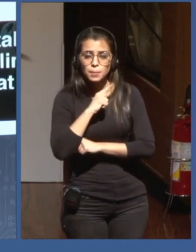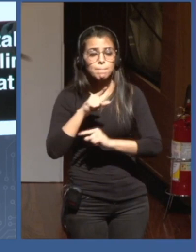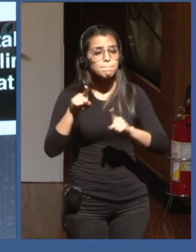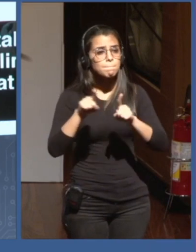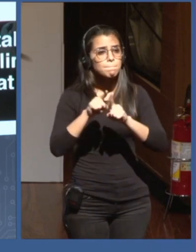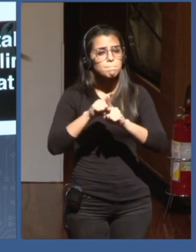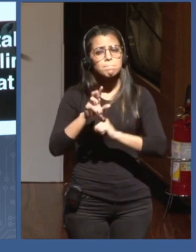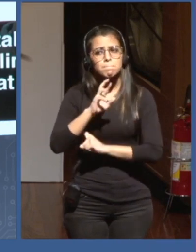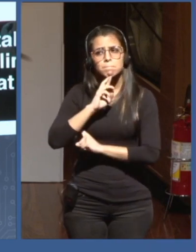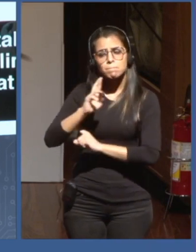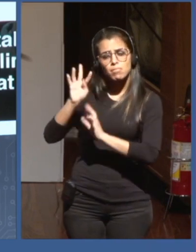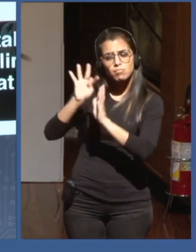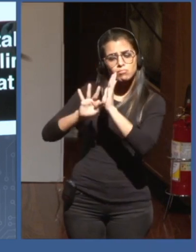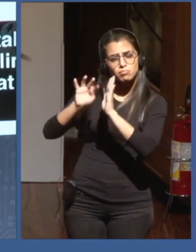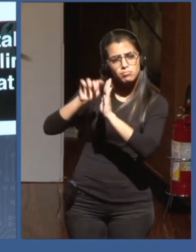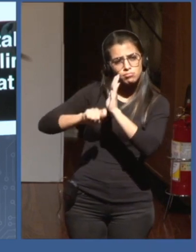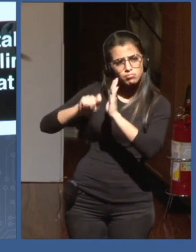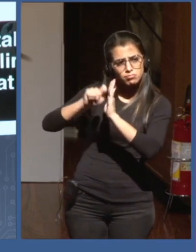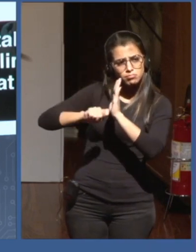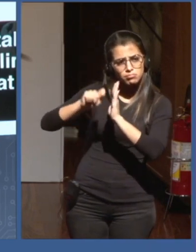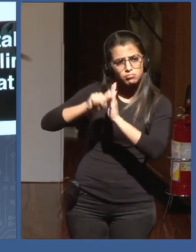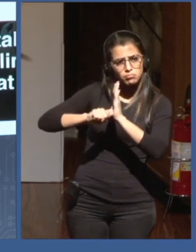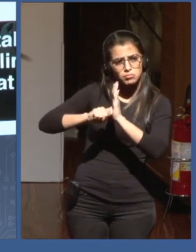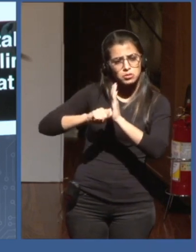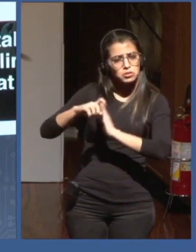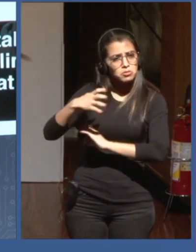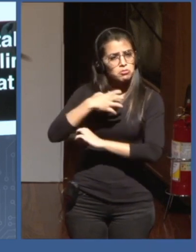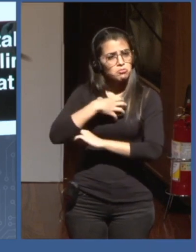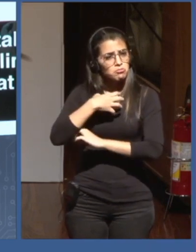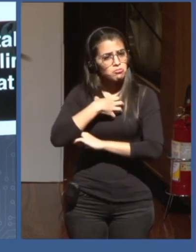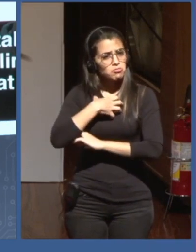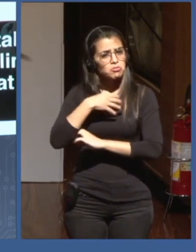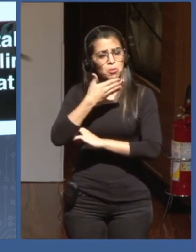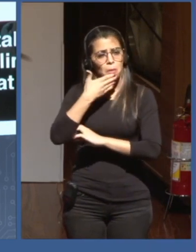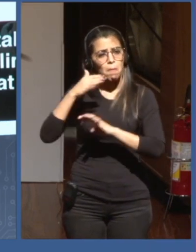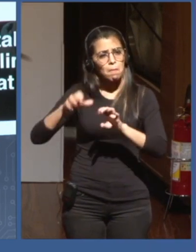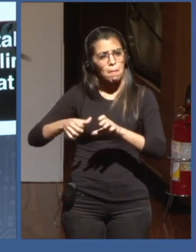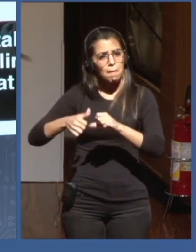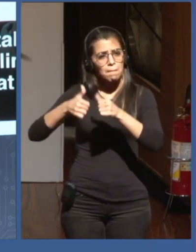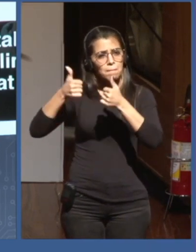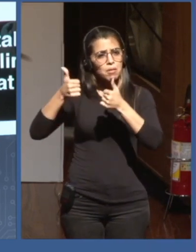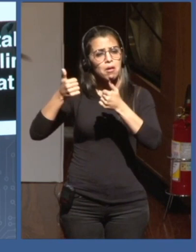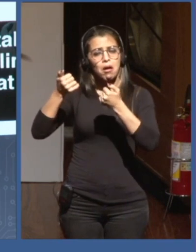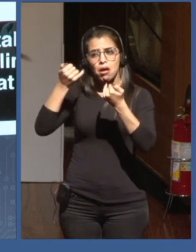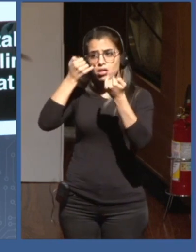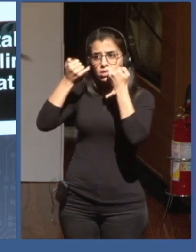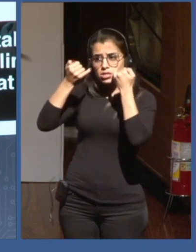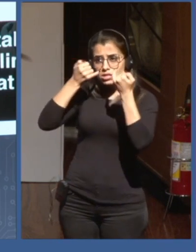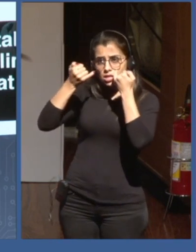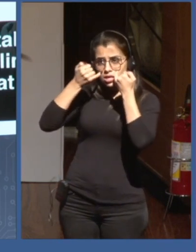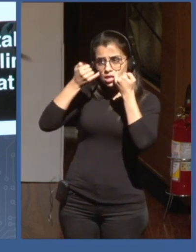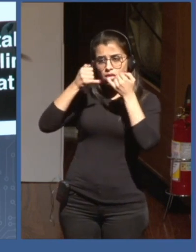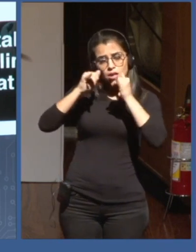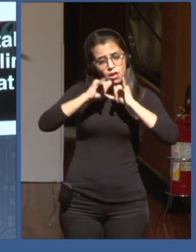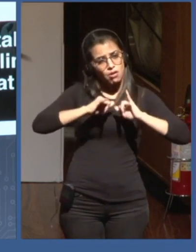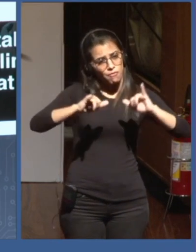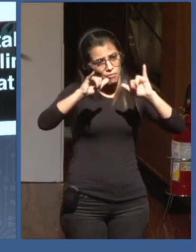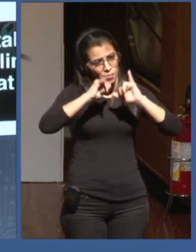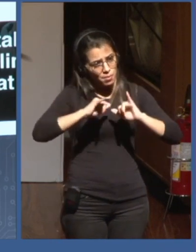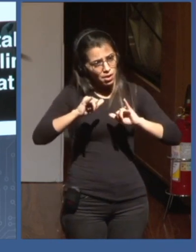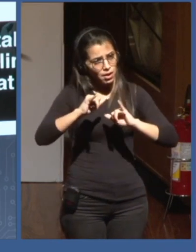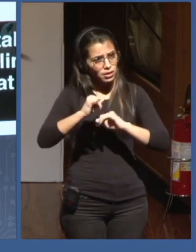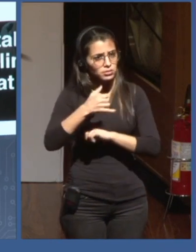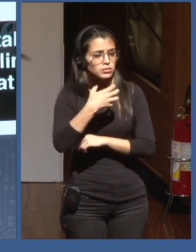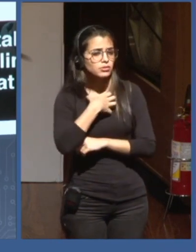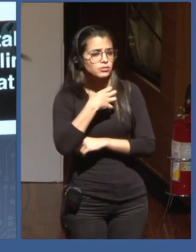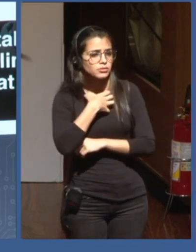training coders, then they can do horrible things. So, it's not about